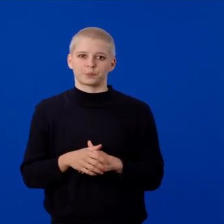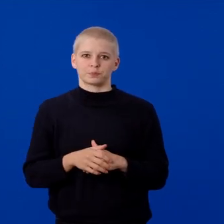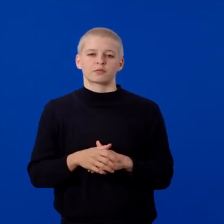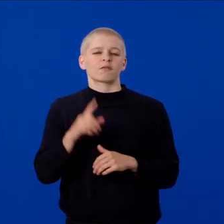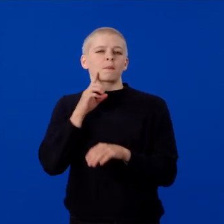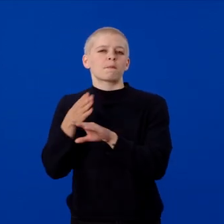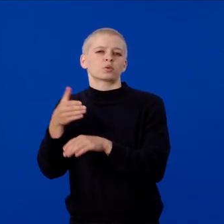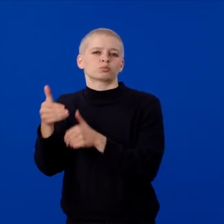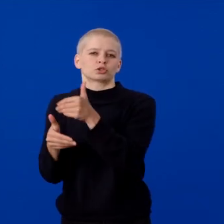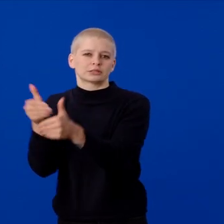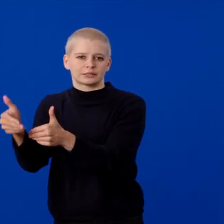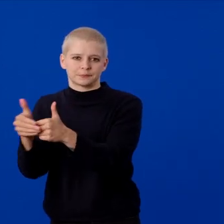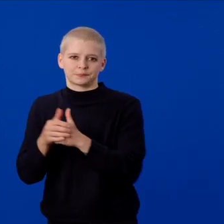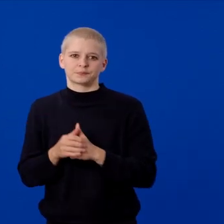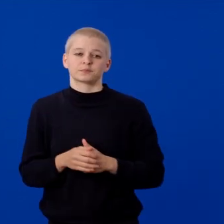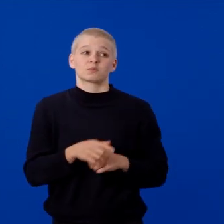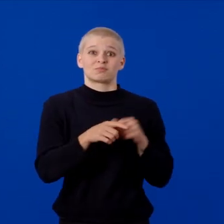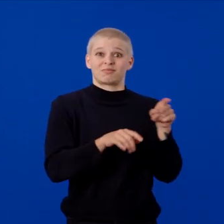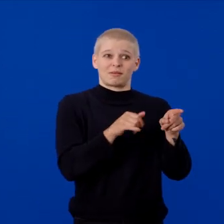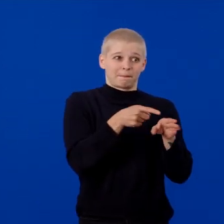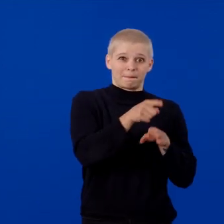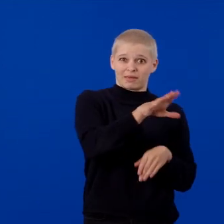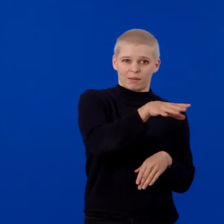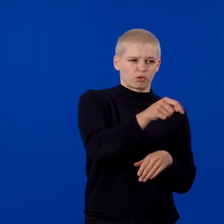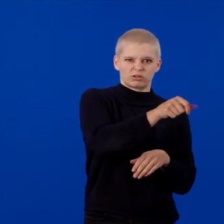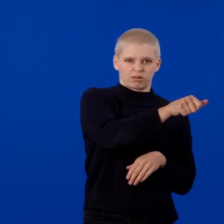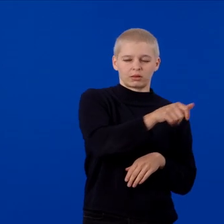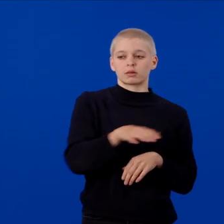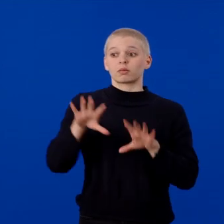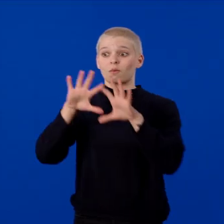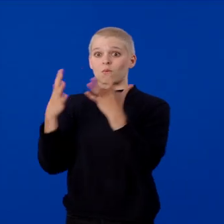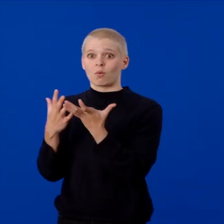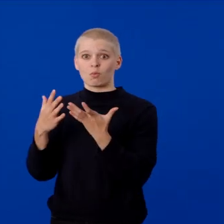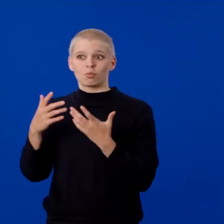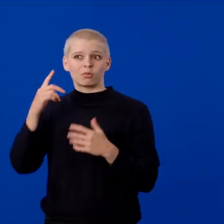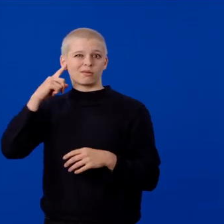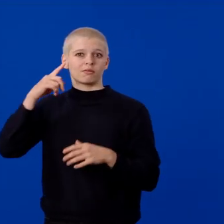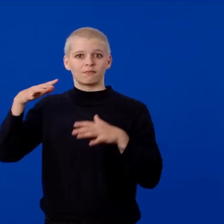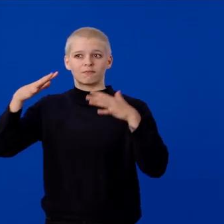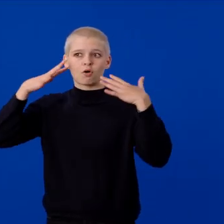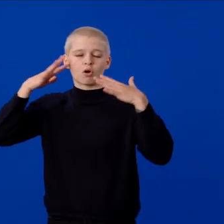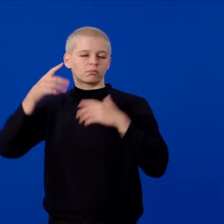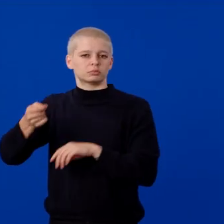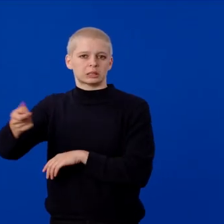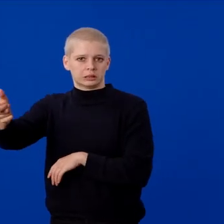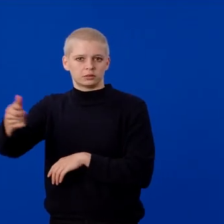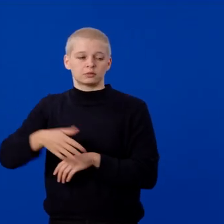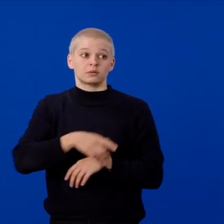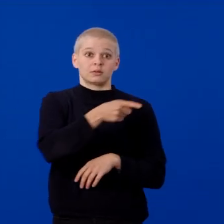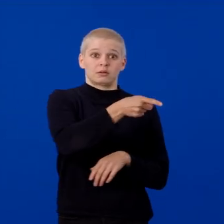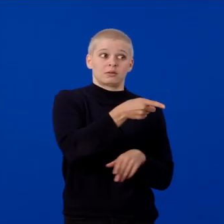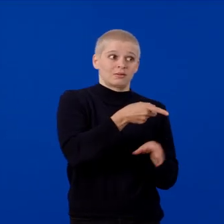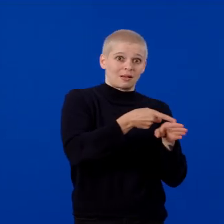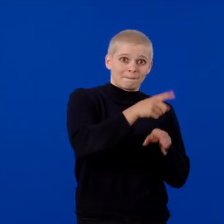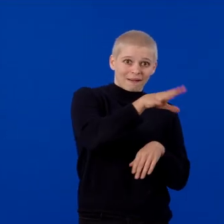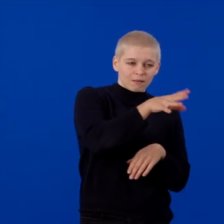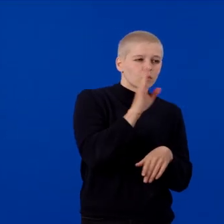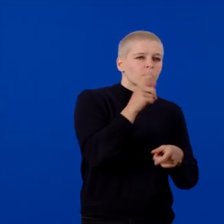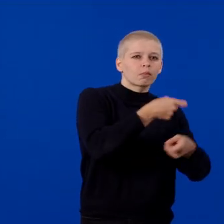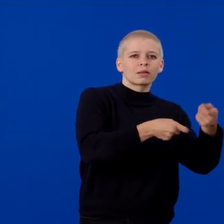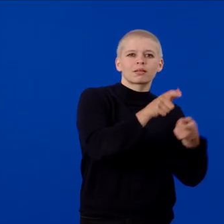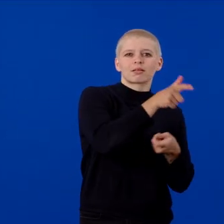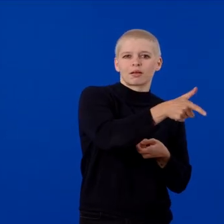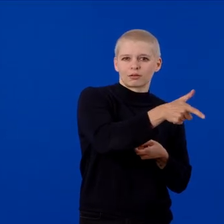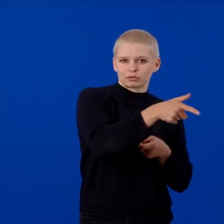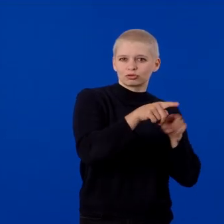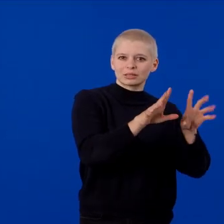-processing. Let's delete the main camera and also the global volume. The main camera will be replaced later in this session by